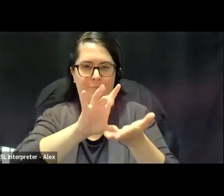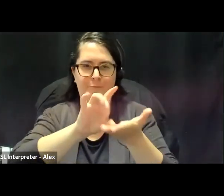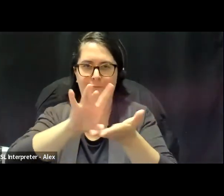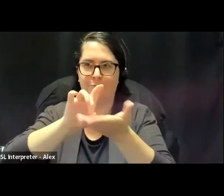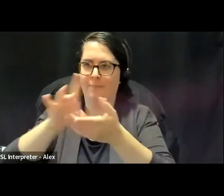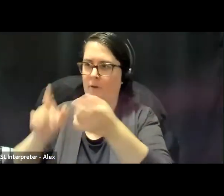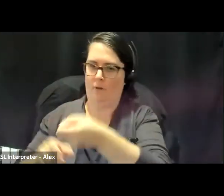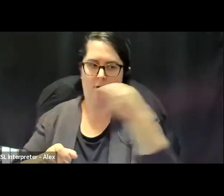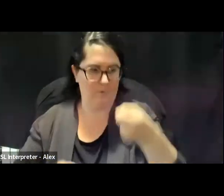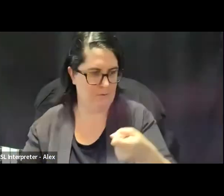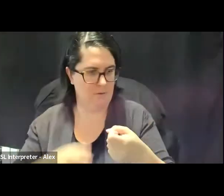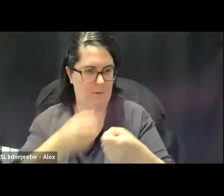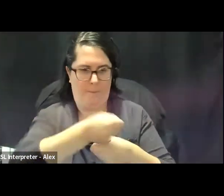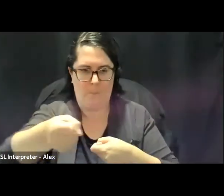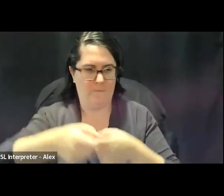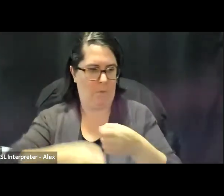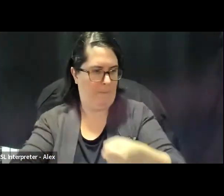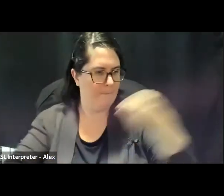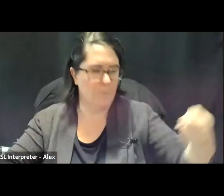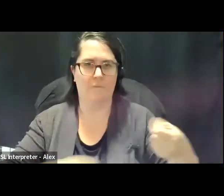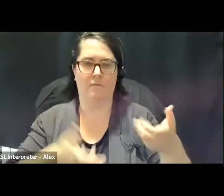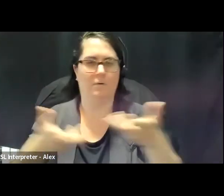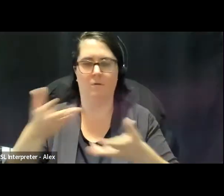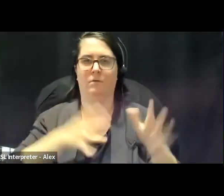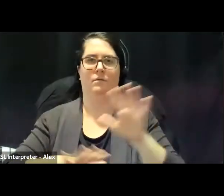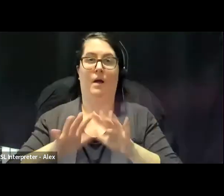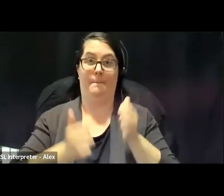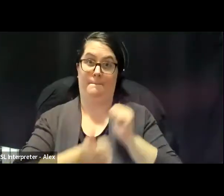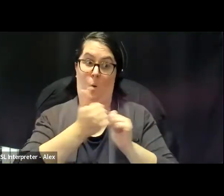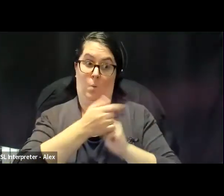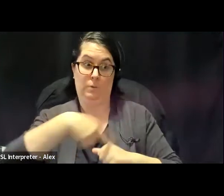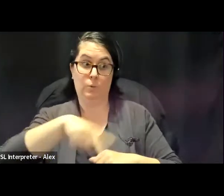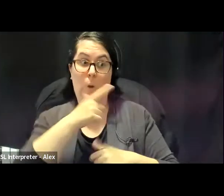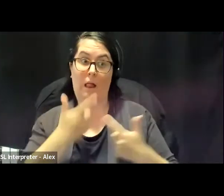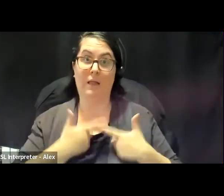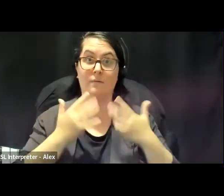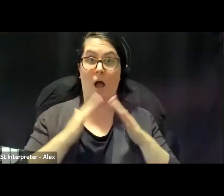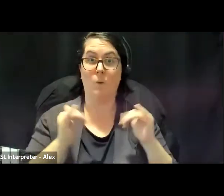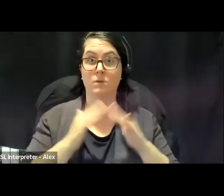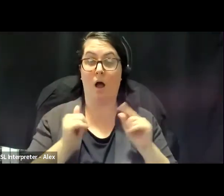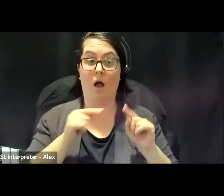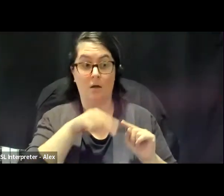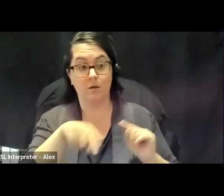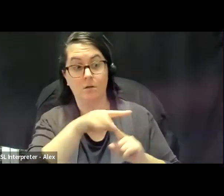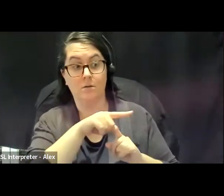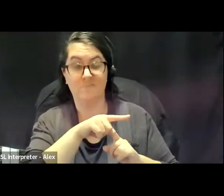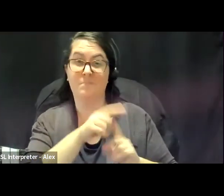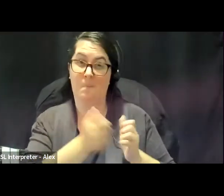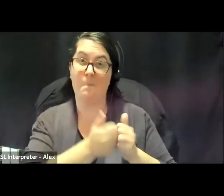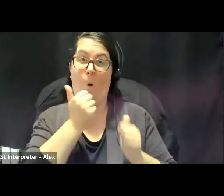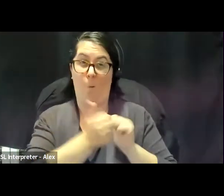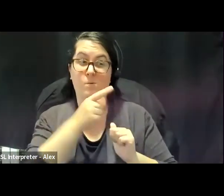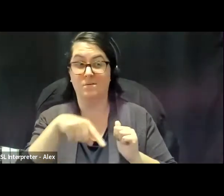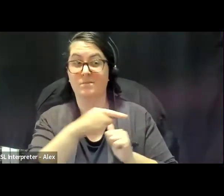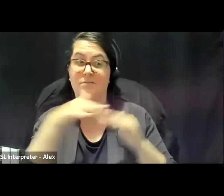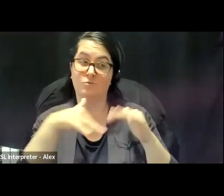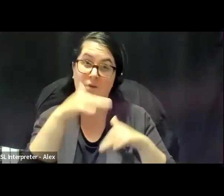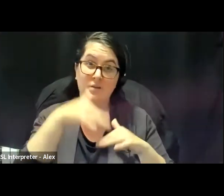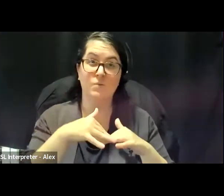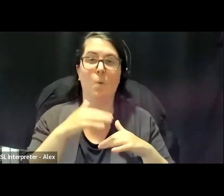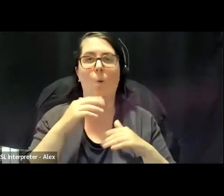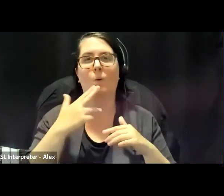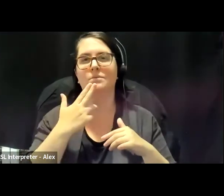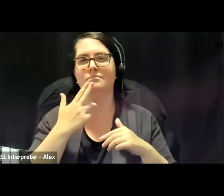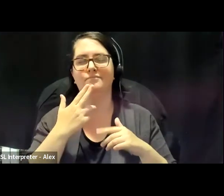right now is that, you know, the vast, a vast majority of the people that are living outside are Indigenous or racialized.